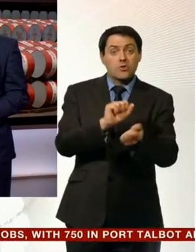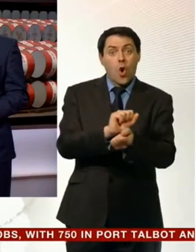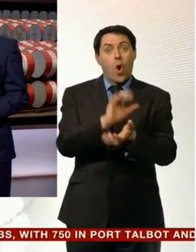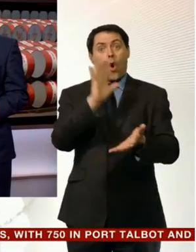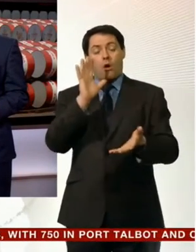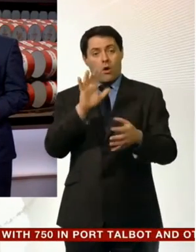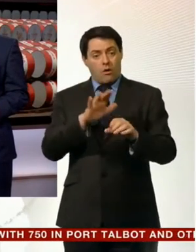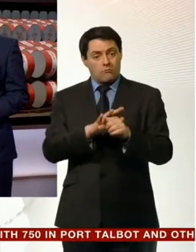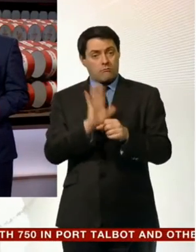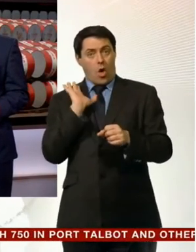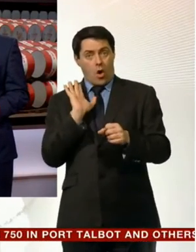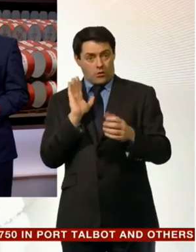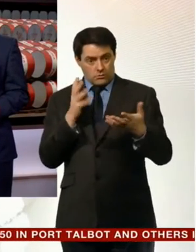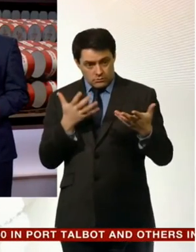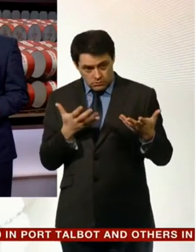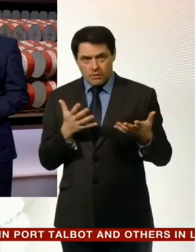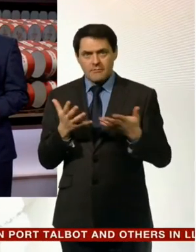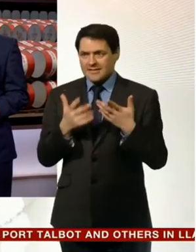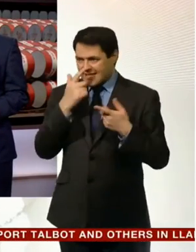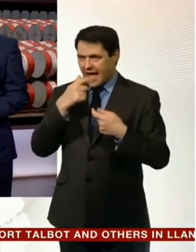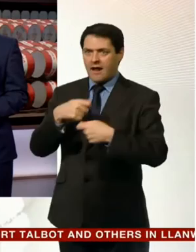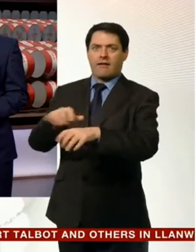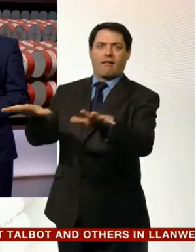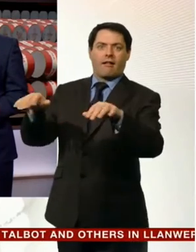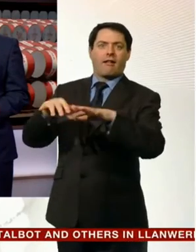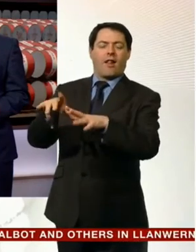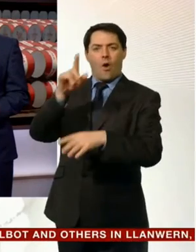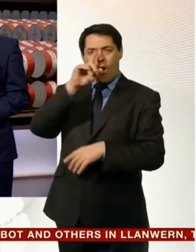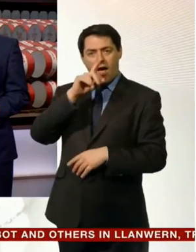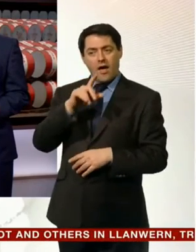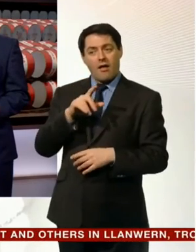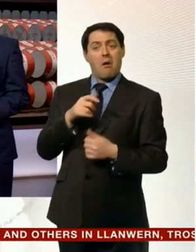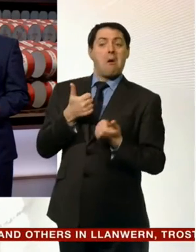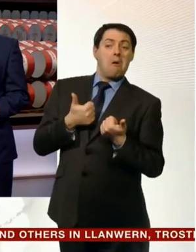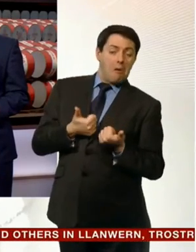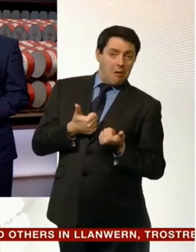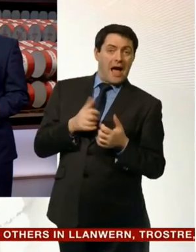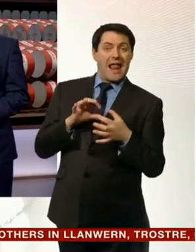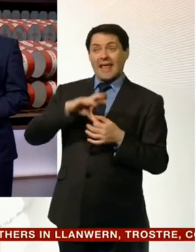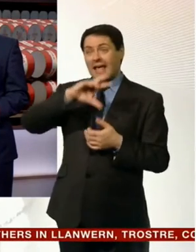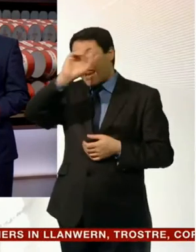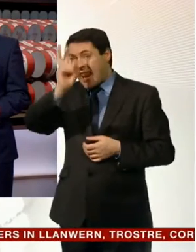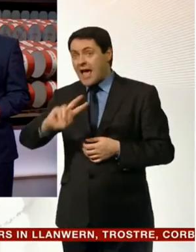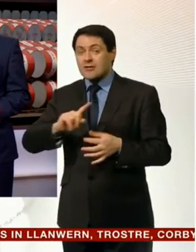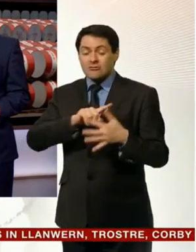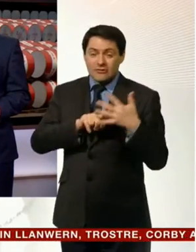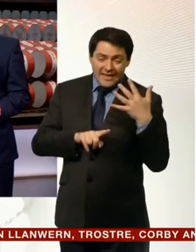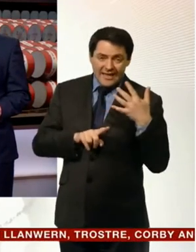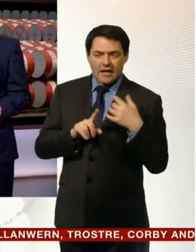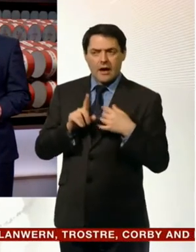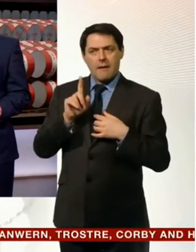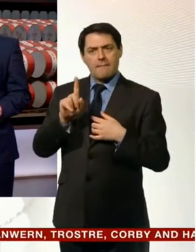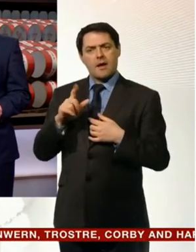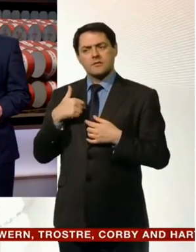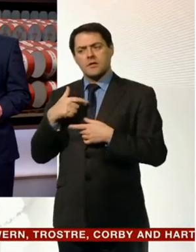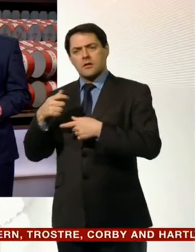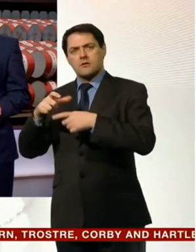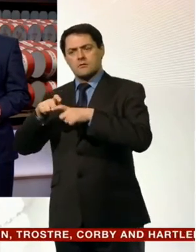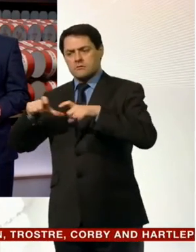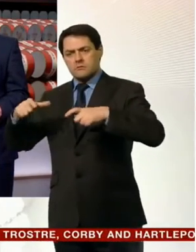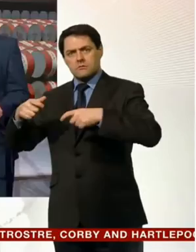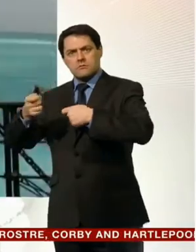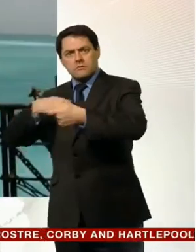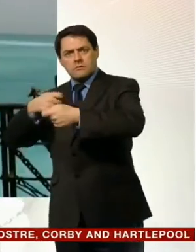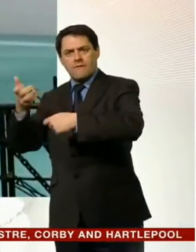anyone who wants lower energy costs but it may not be such good news for those who rely on the revenue from oil Simon Grompertz now report